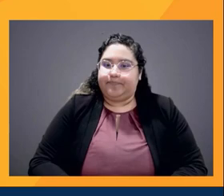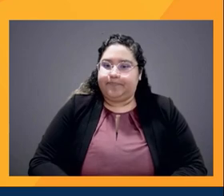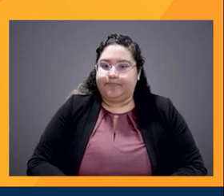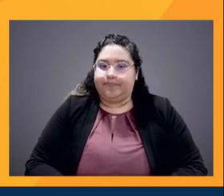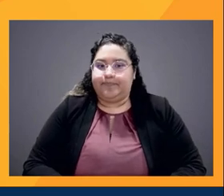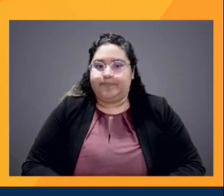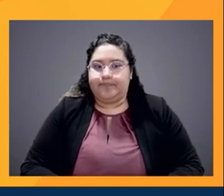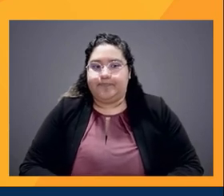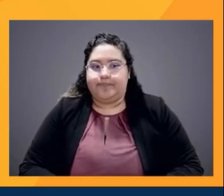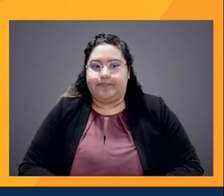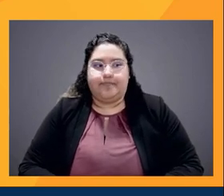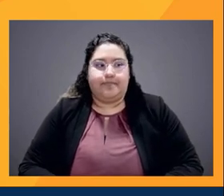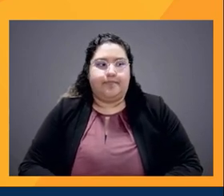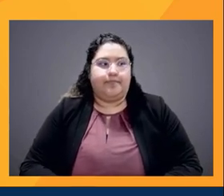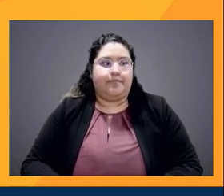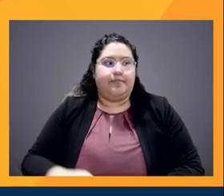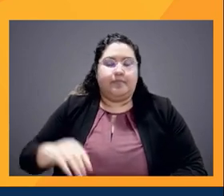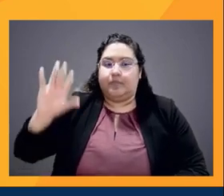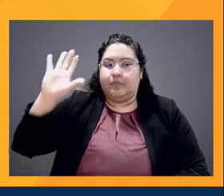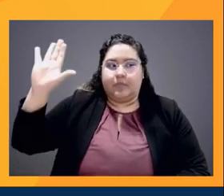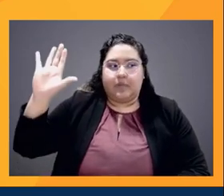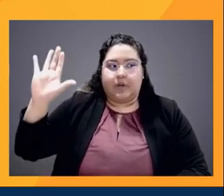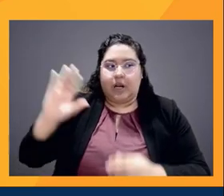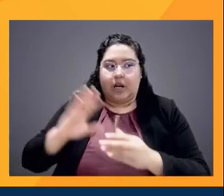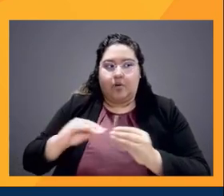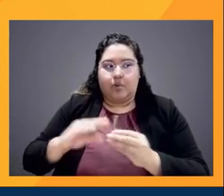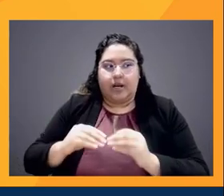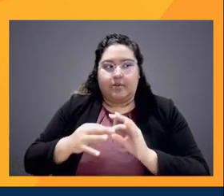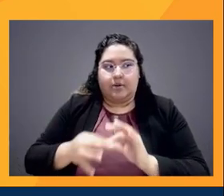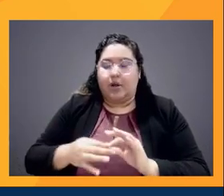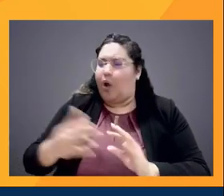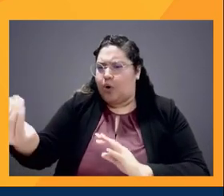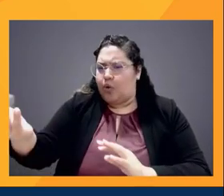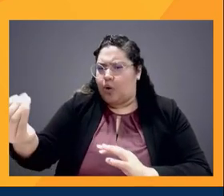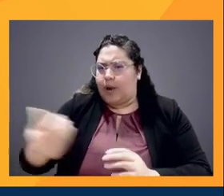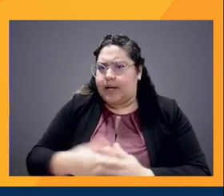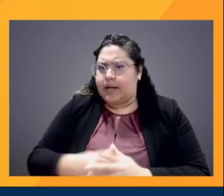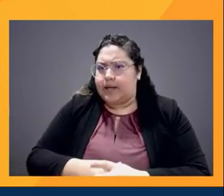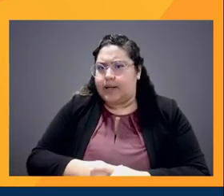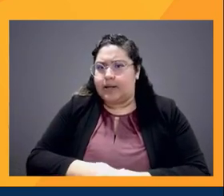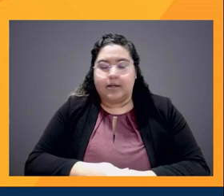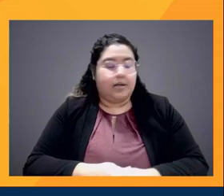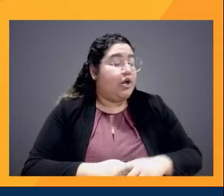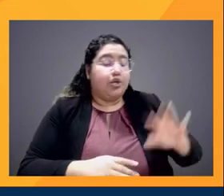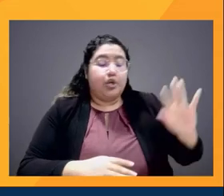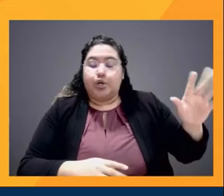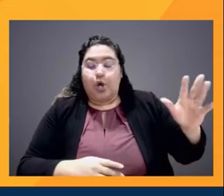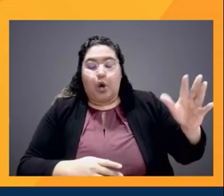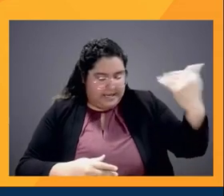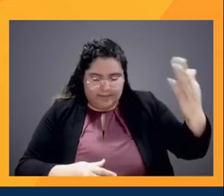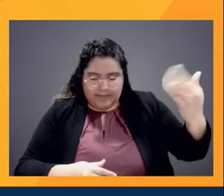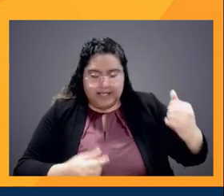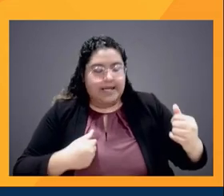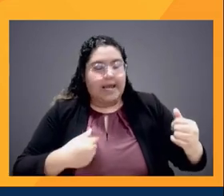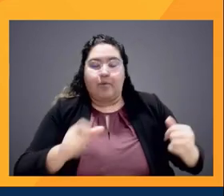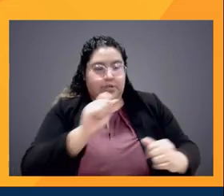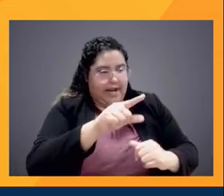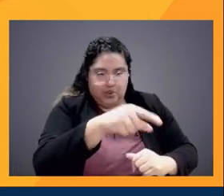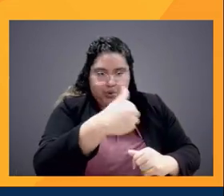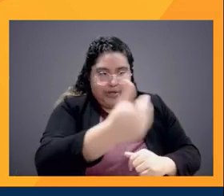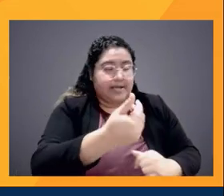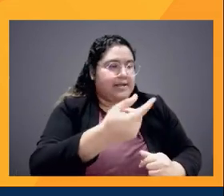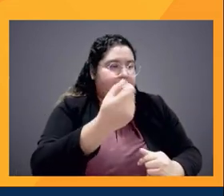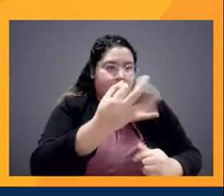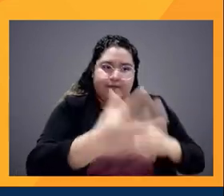Yes, exactly. I wanted to add something to that. Oh yeah, go ahead. Go ahead. Oh no, please do. I was going to come to you next. So please, if you have something to